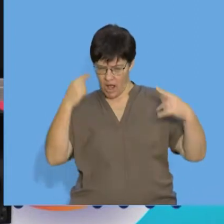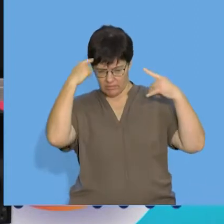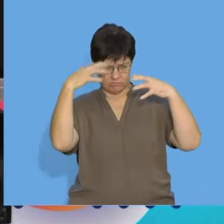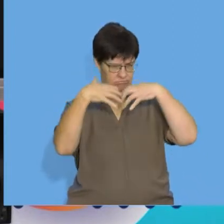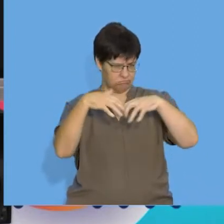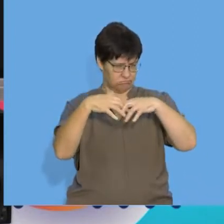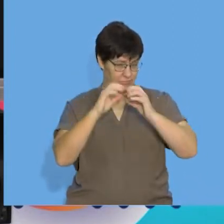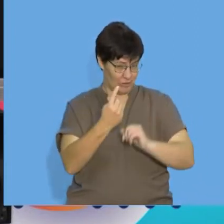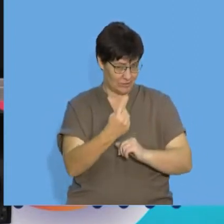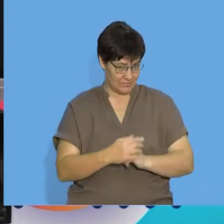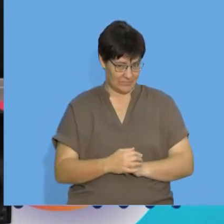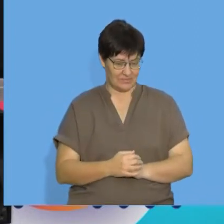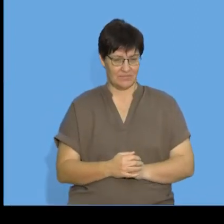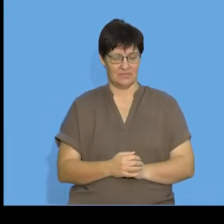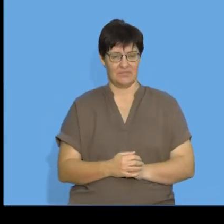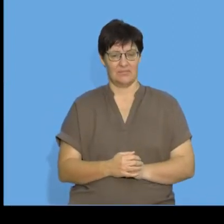flowing.